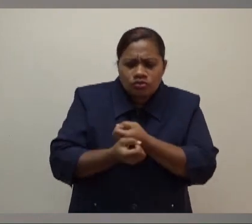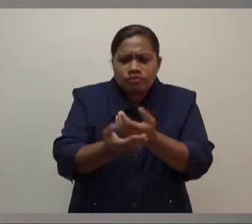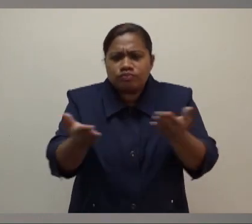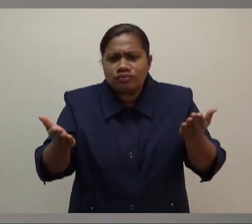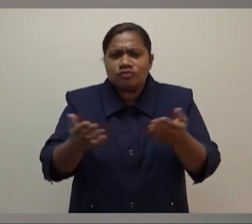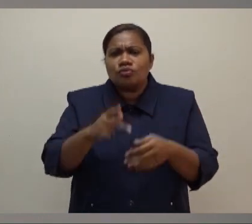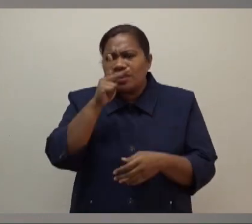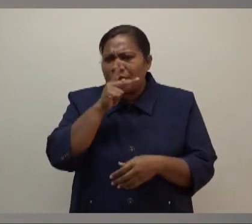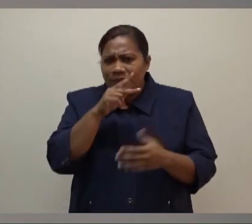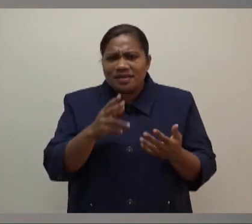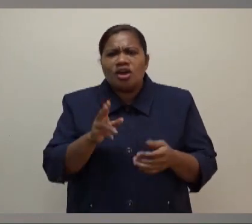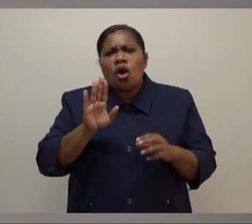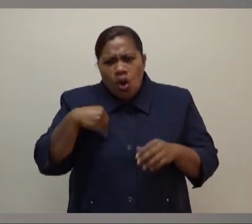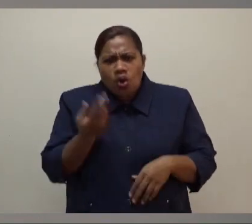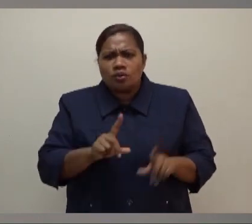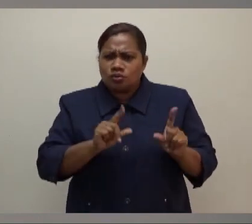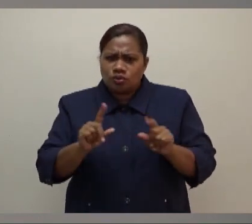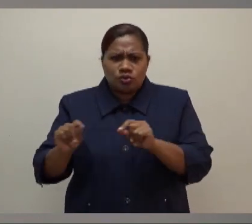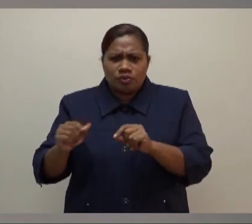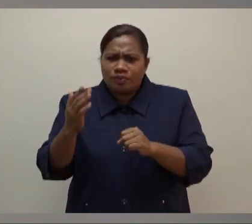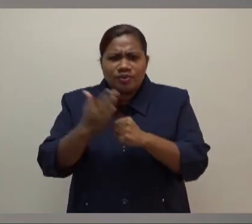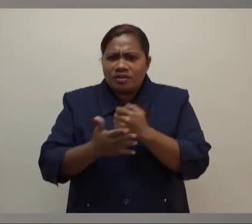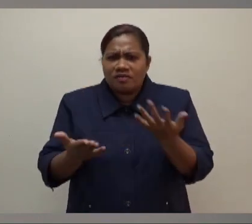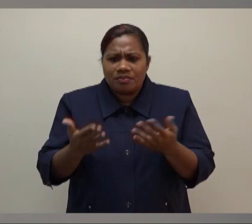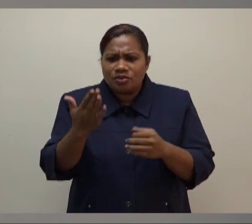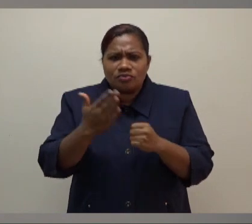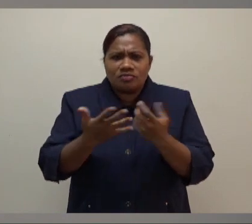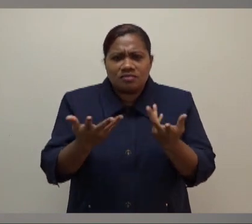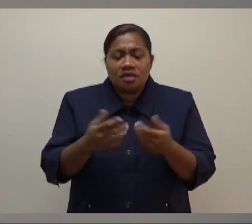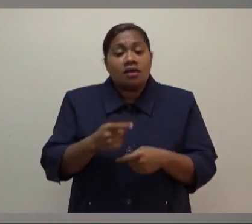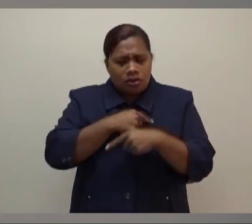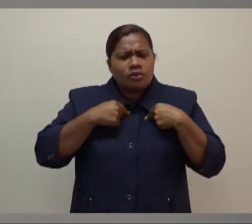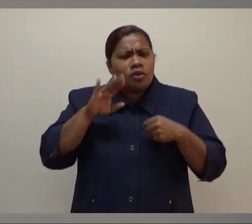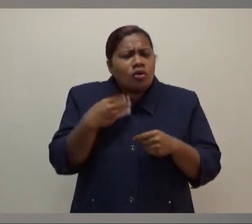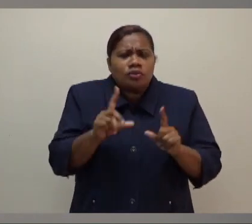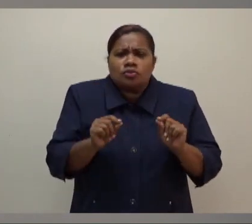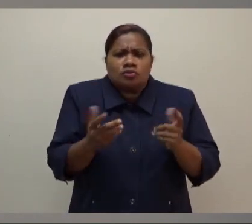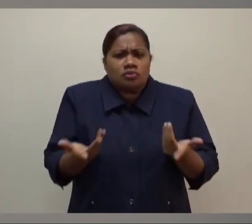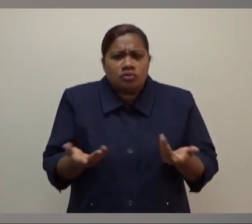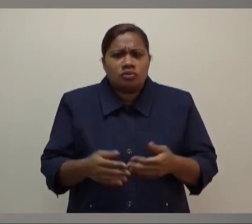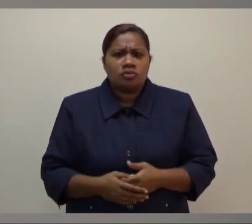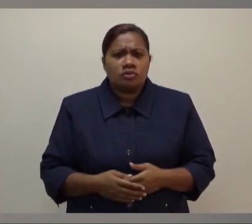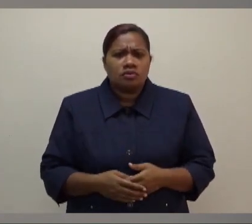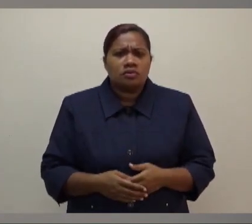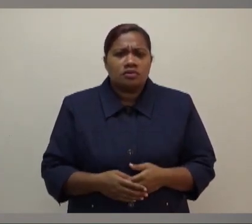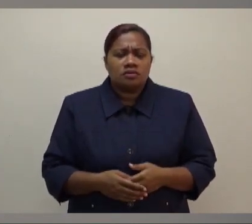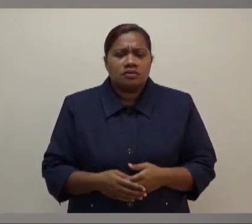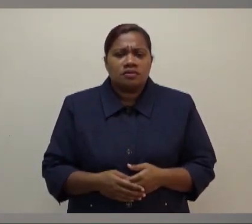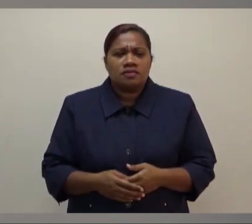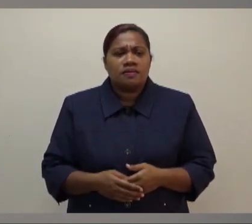would? No, we always have done that. Whenever the Prime Minister's gone, we make the acting appointment. that always gets gazetted. You need to read the gazettes.